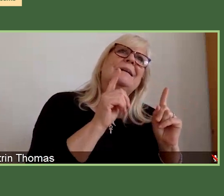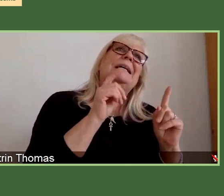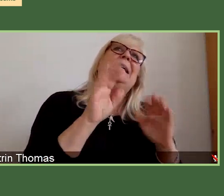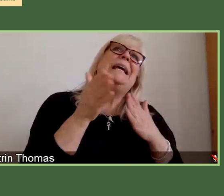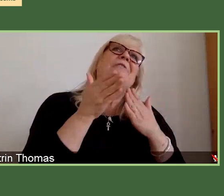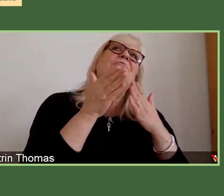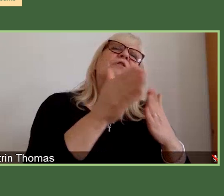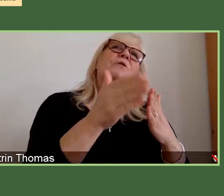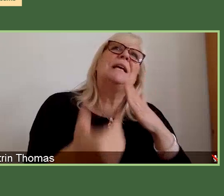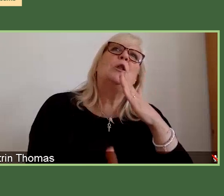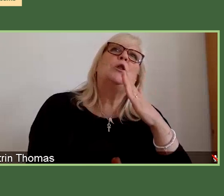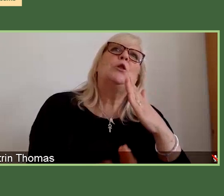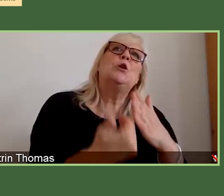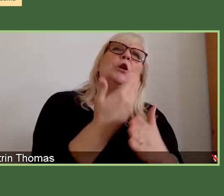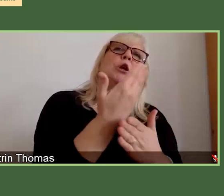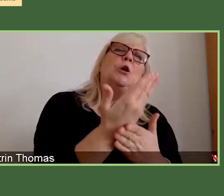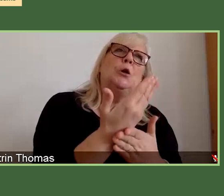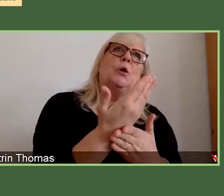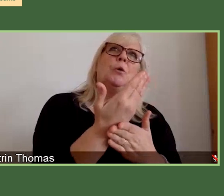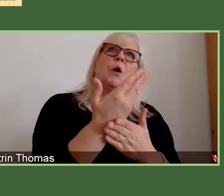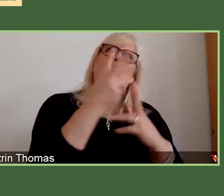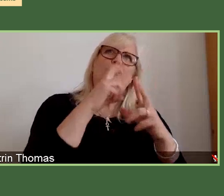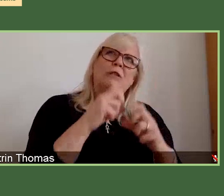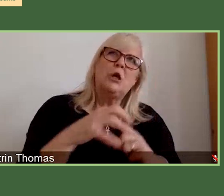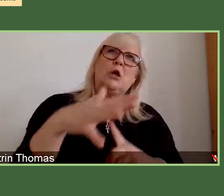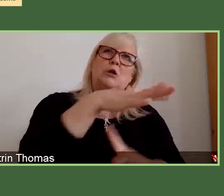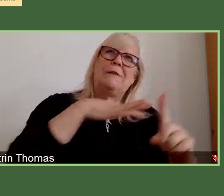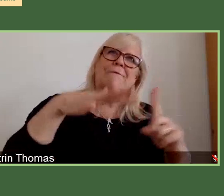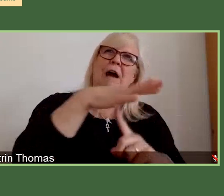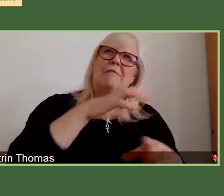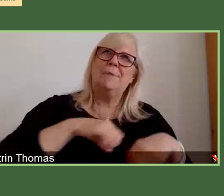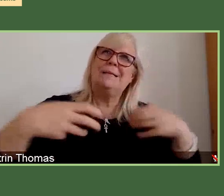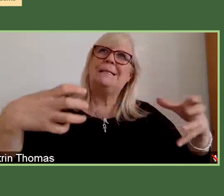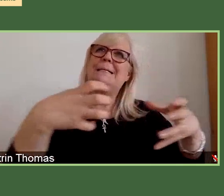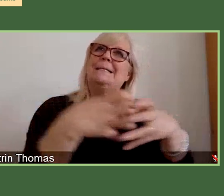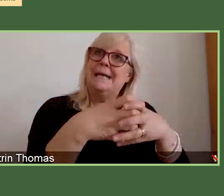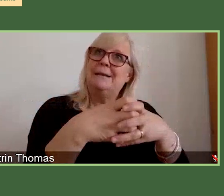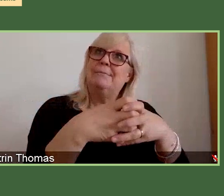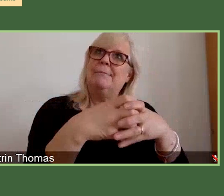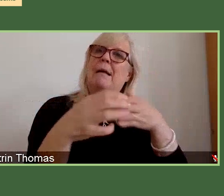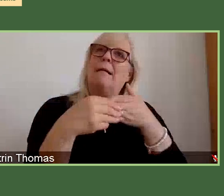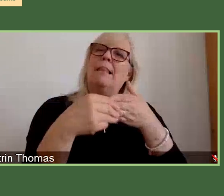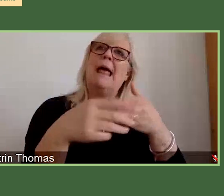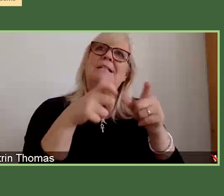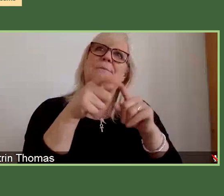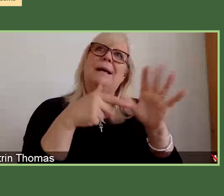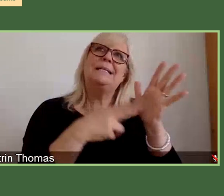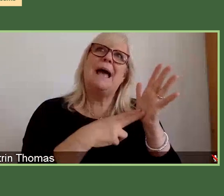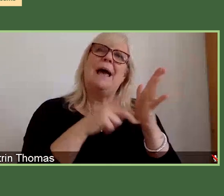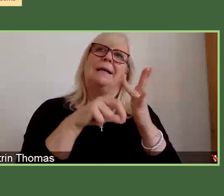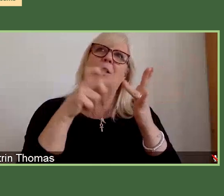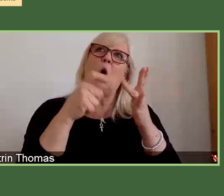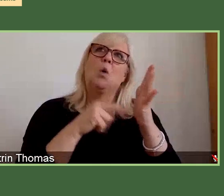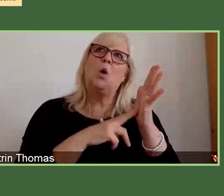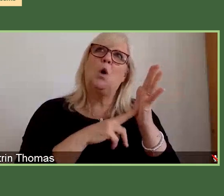by Diane O'Connor. And that's to recognise that research culture, impacting research culture cannot be